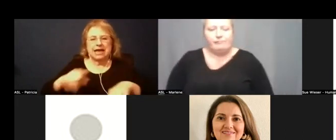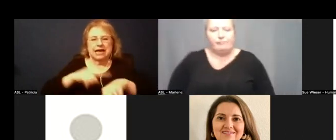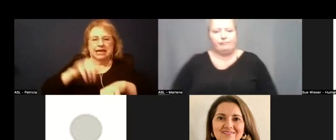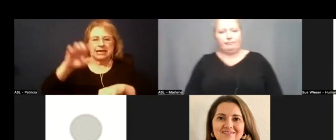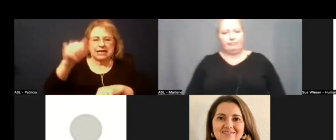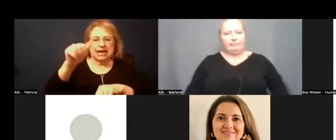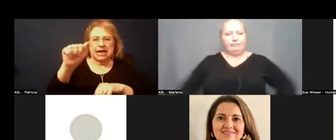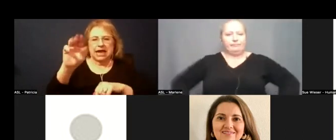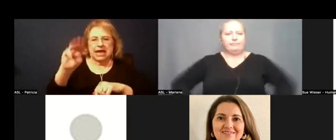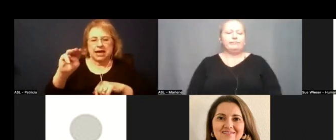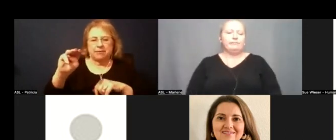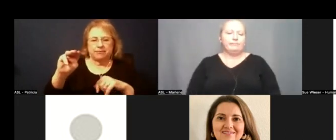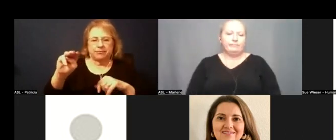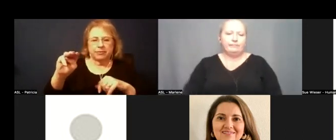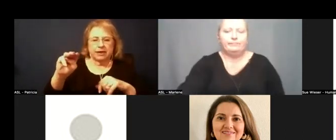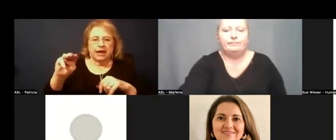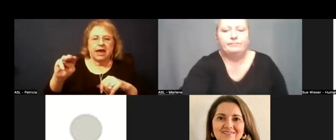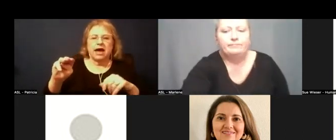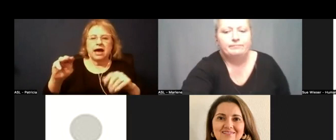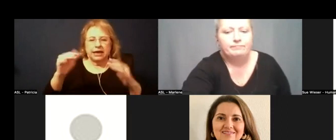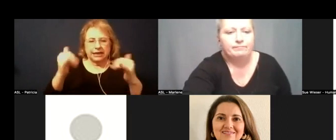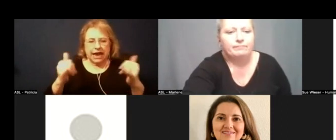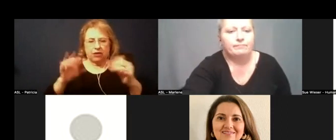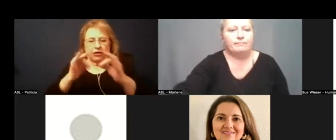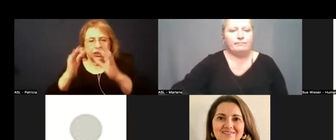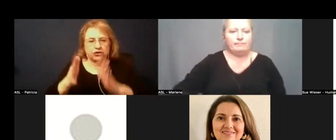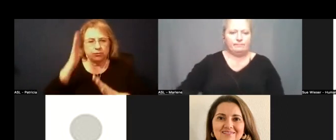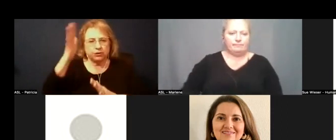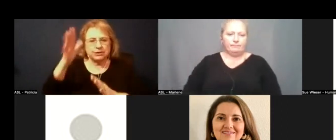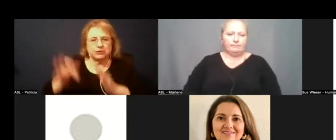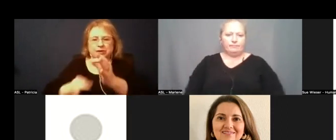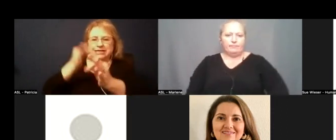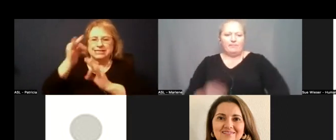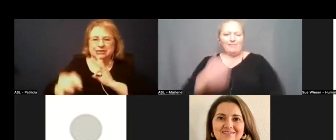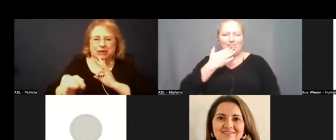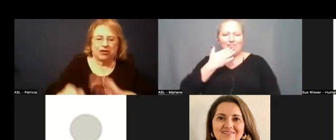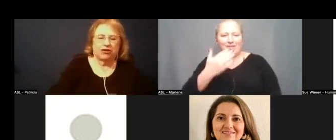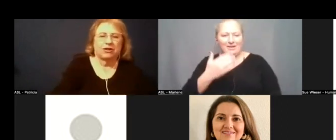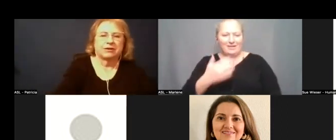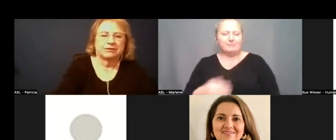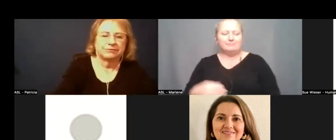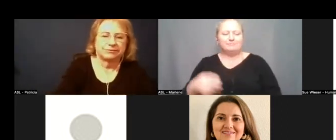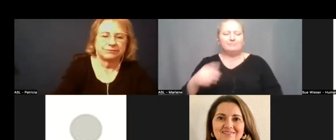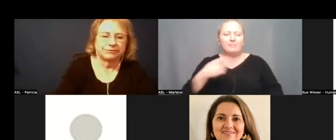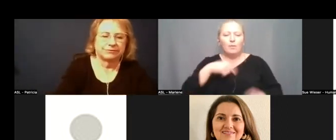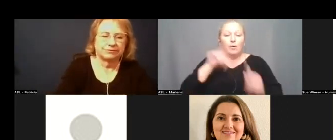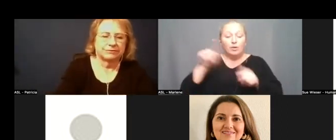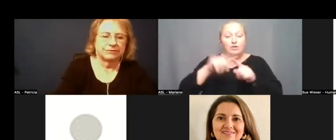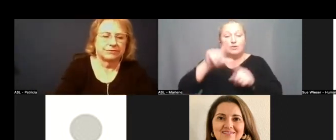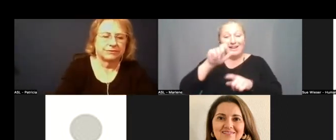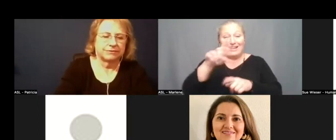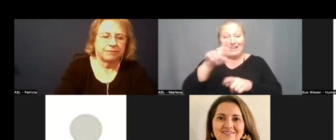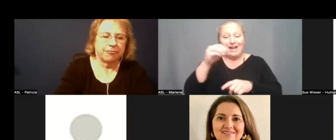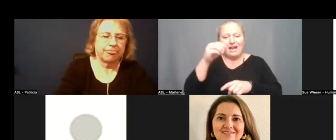And also, I just going to mention to everybody that we did attend some school site visits this week, we went to lead and George Hall. So I just wanted to thank